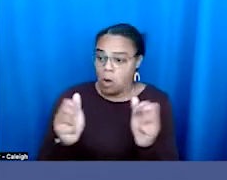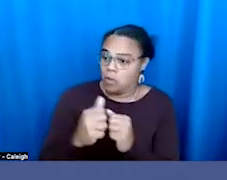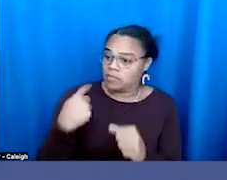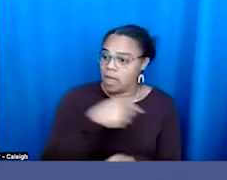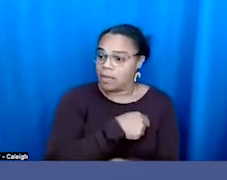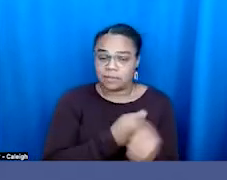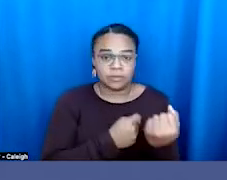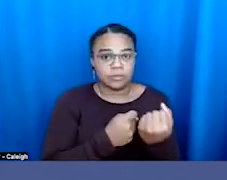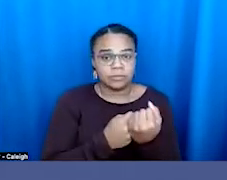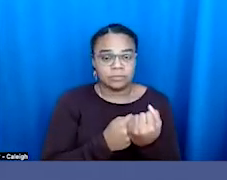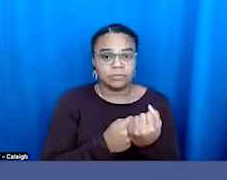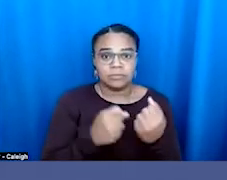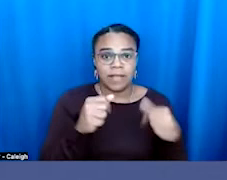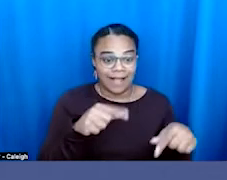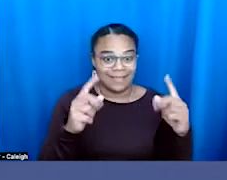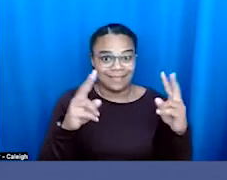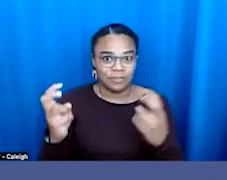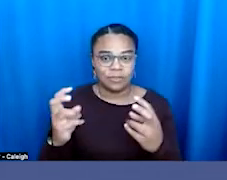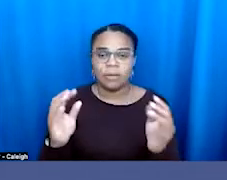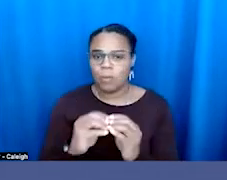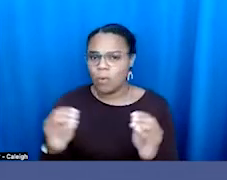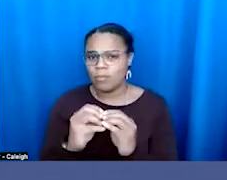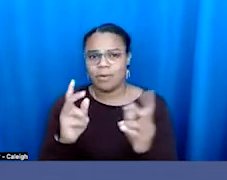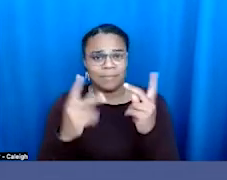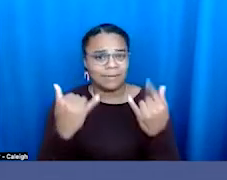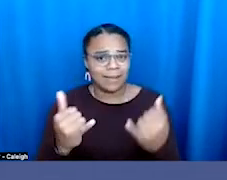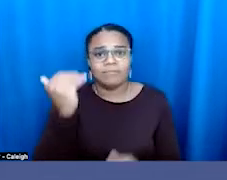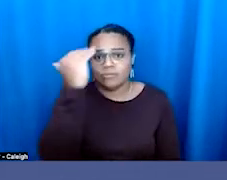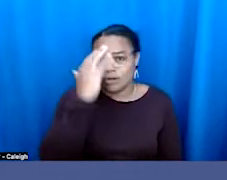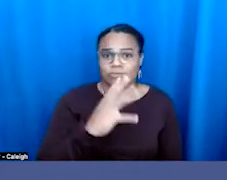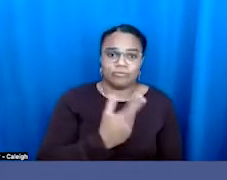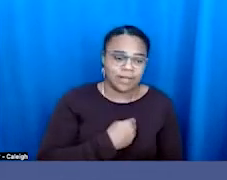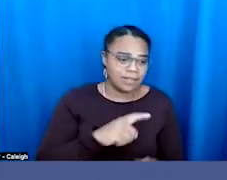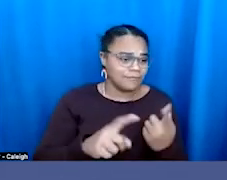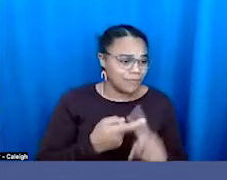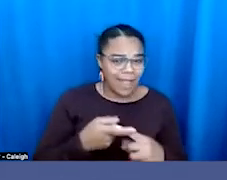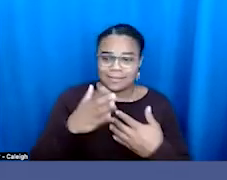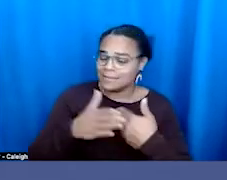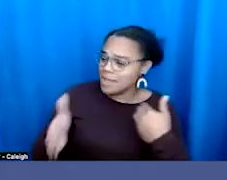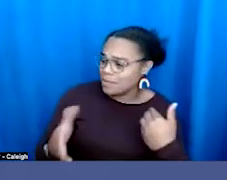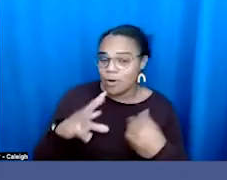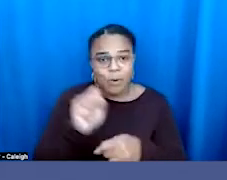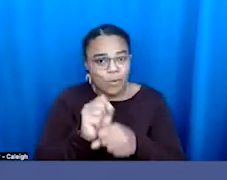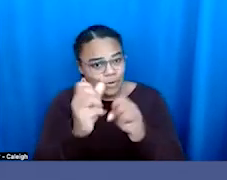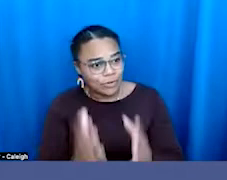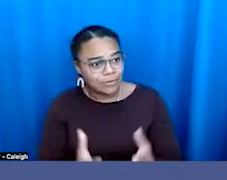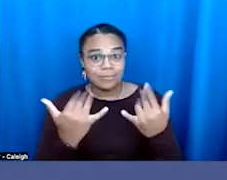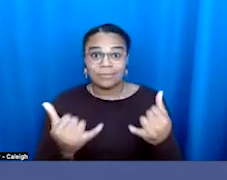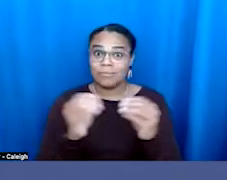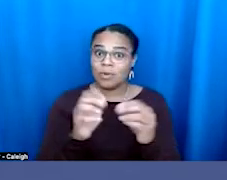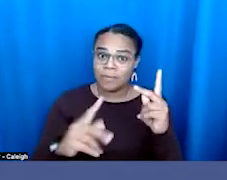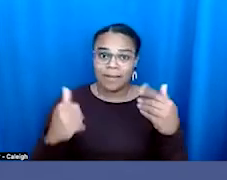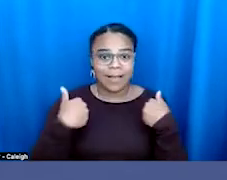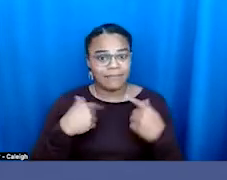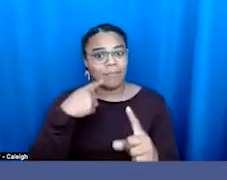more and more people know trans friends, neighbors, coworkers, more and more people have positive feelings about the trans